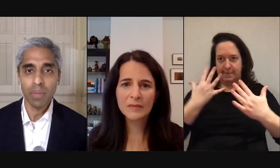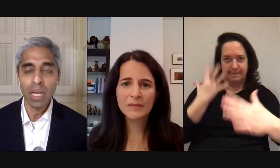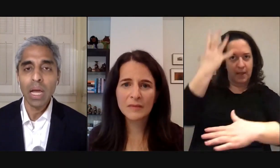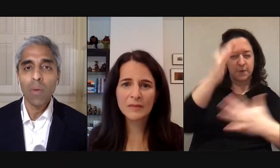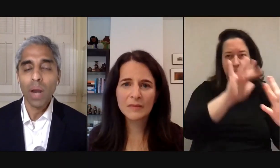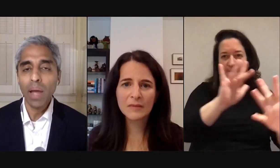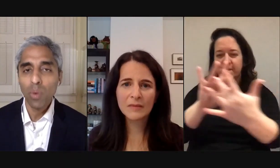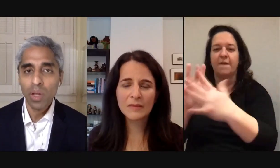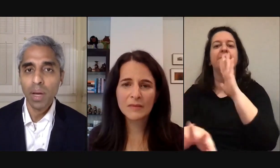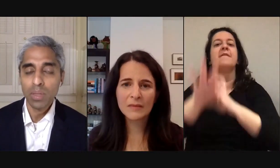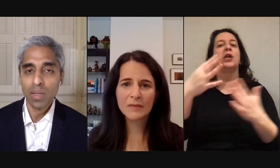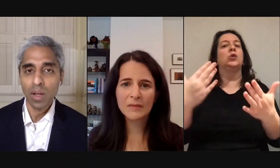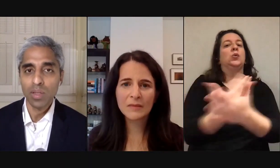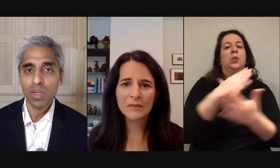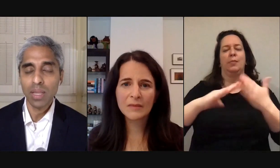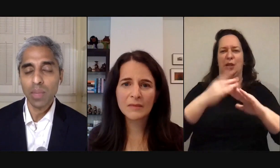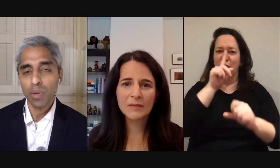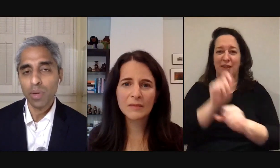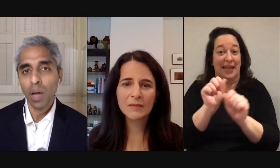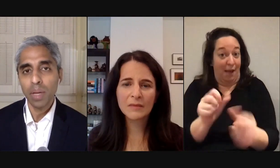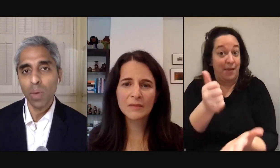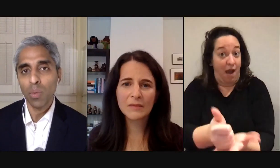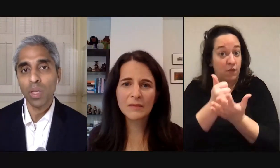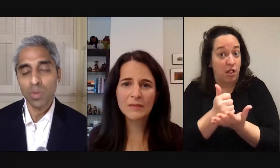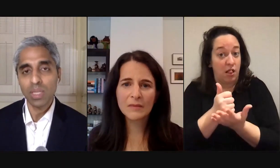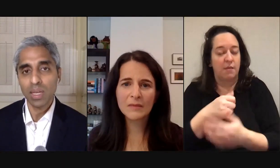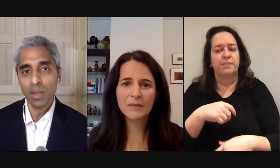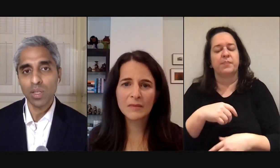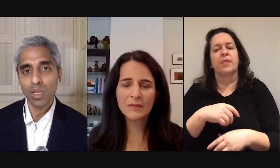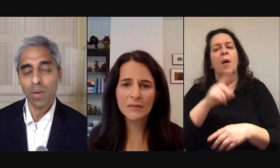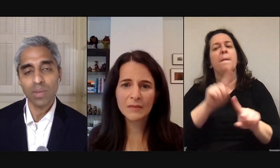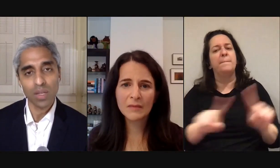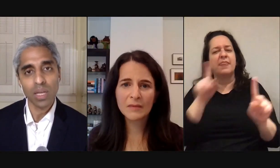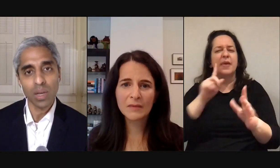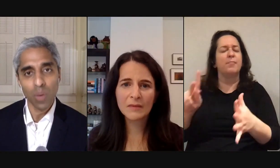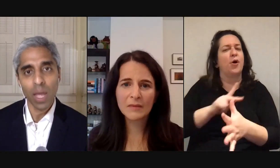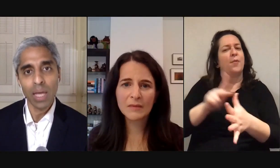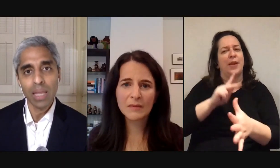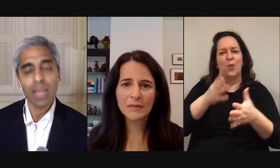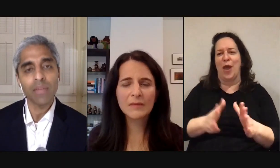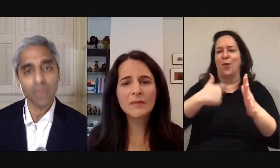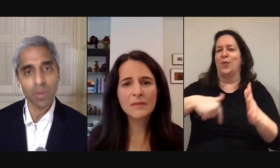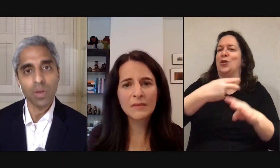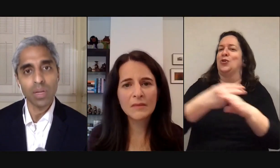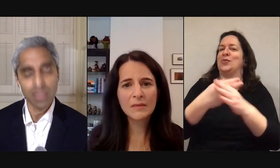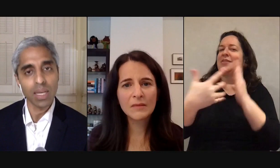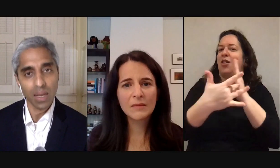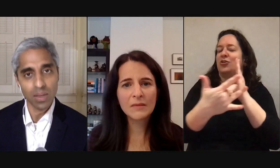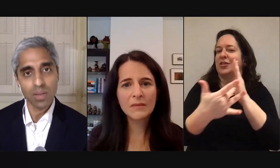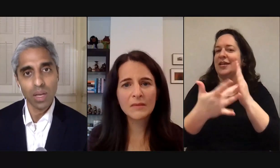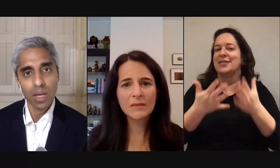can be helpful but what i worry about with technology is i think the predominant way we're using technology now is actually in a way that i think further